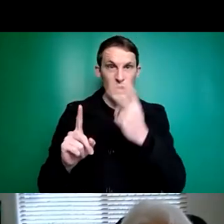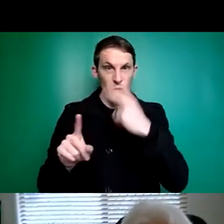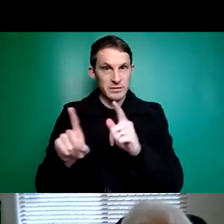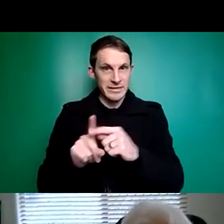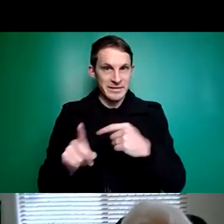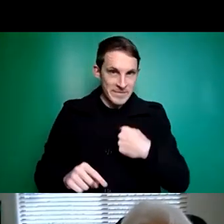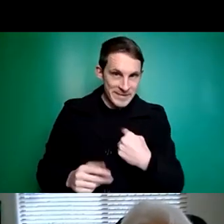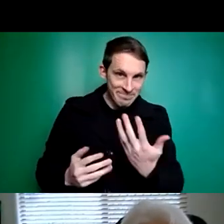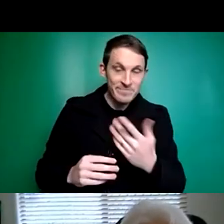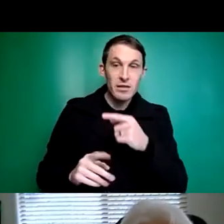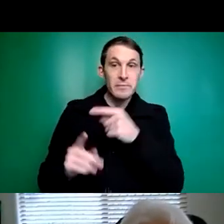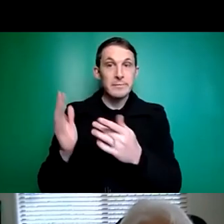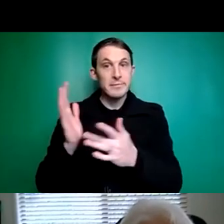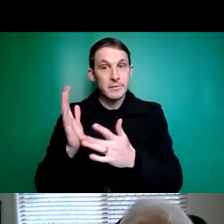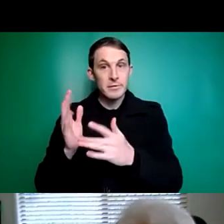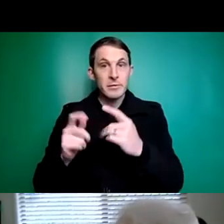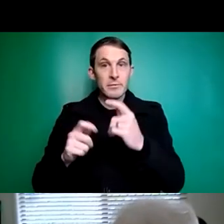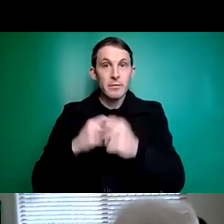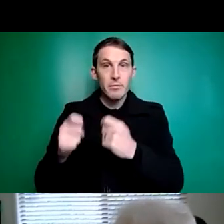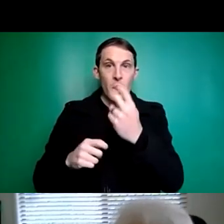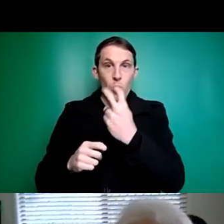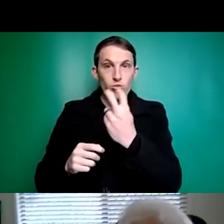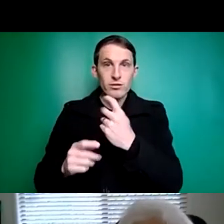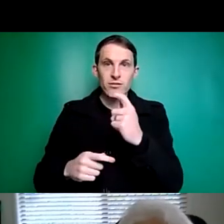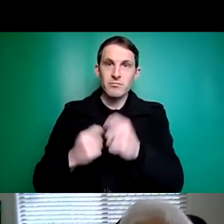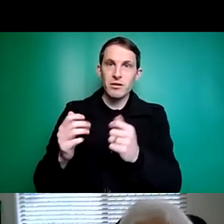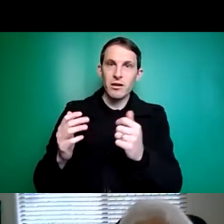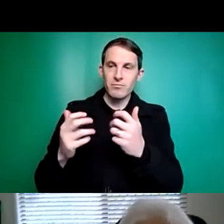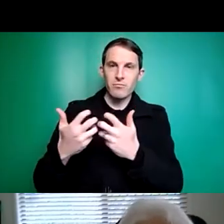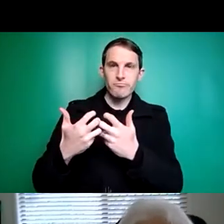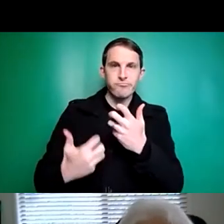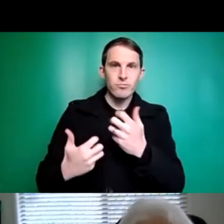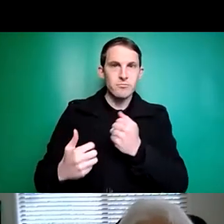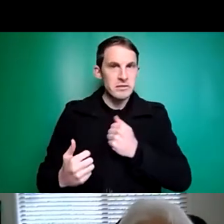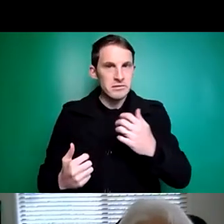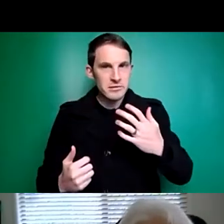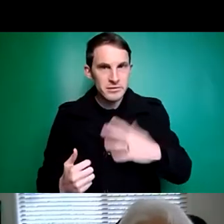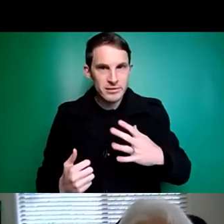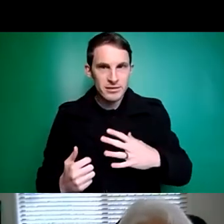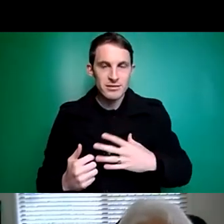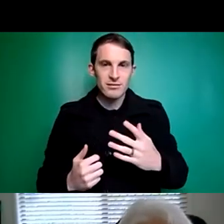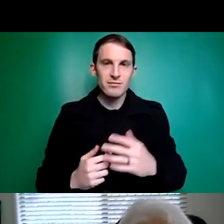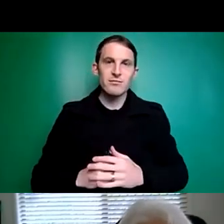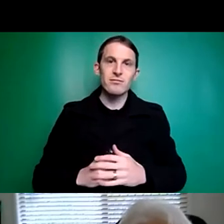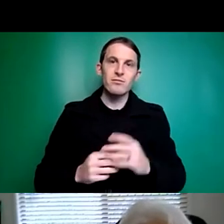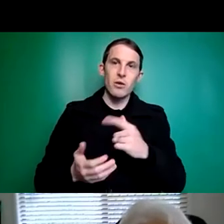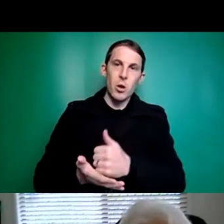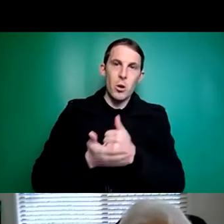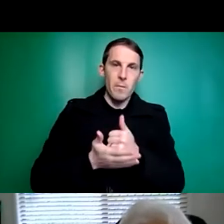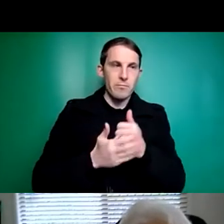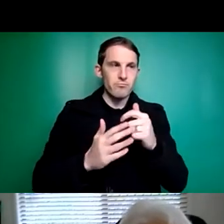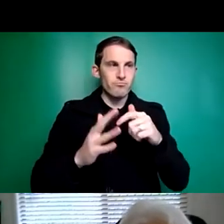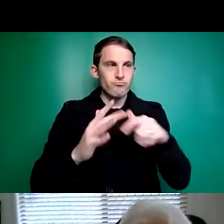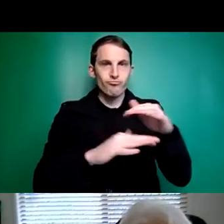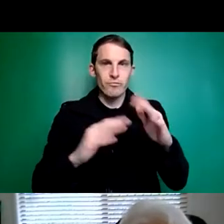as it ages it becomes less and less compatible with all of the things that are required to participate in